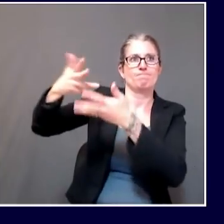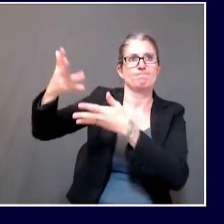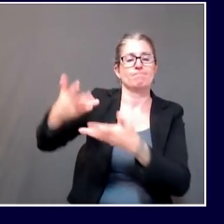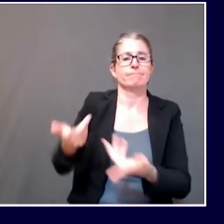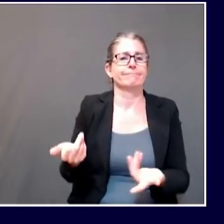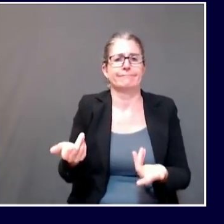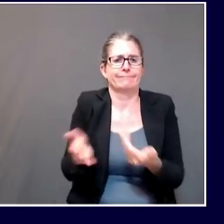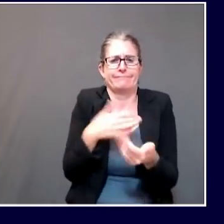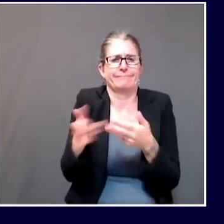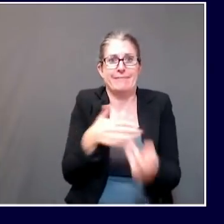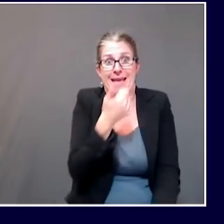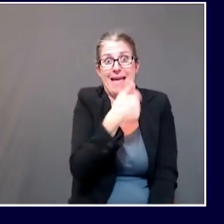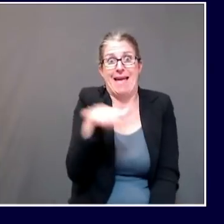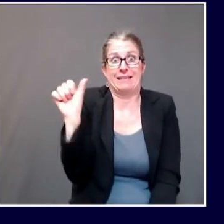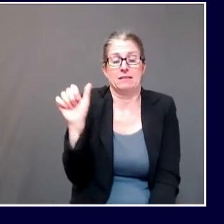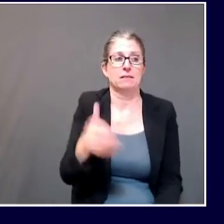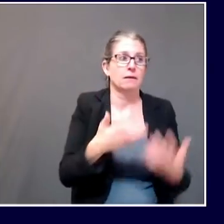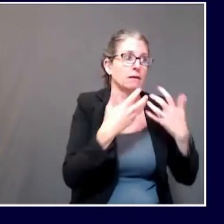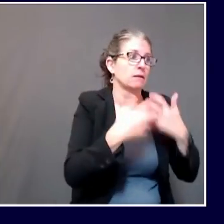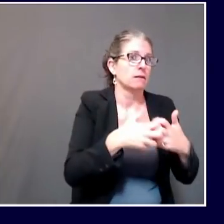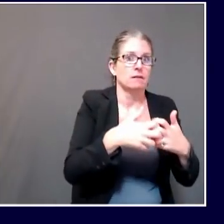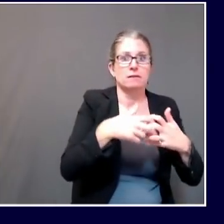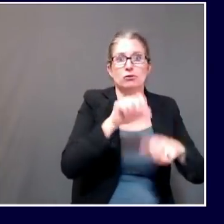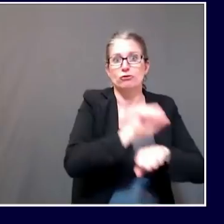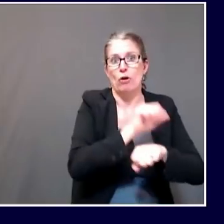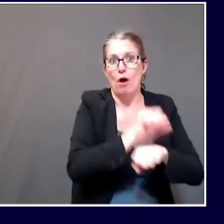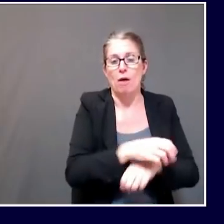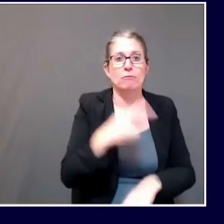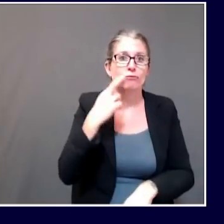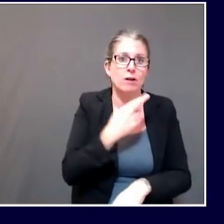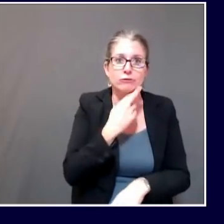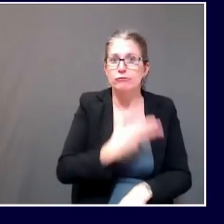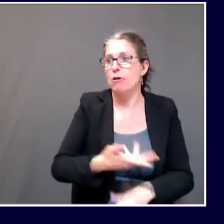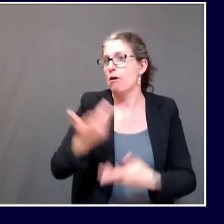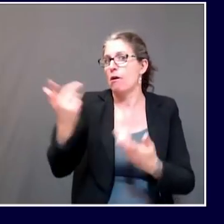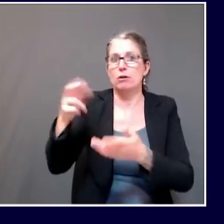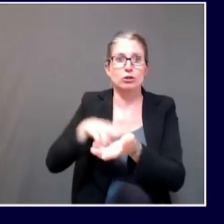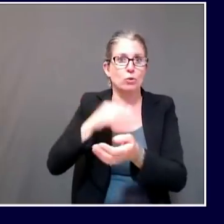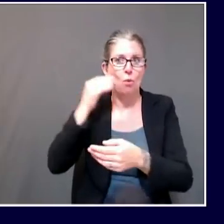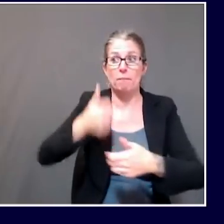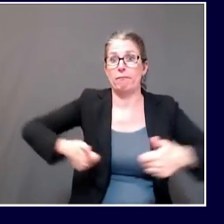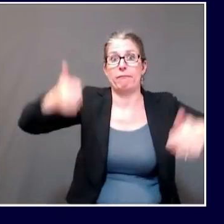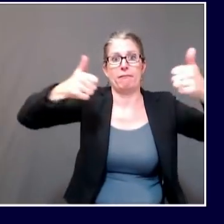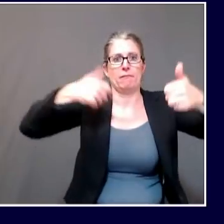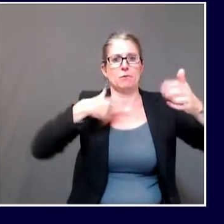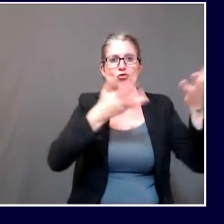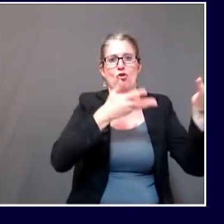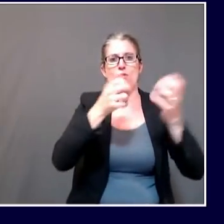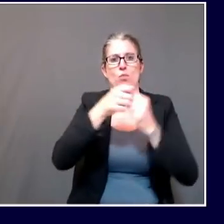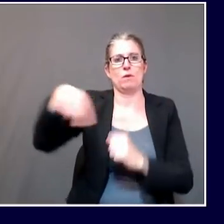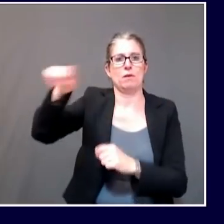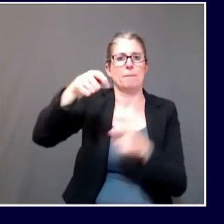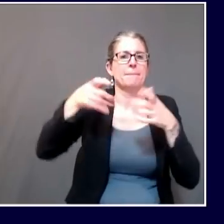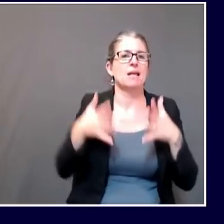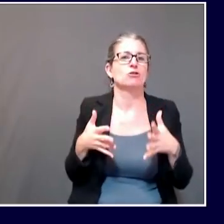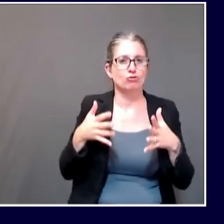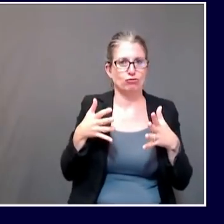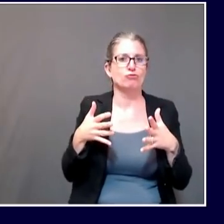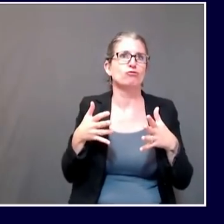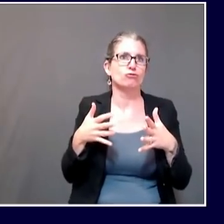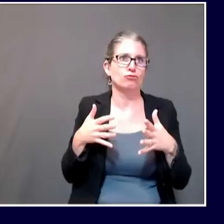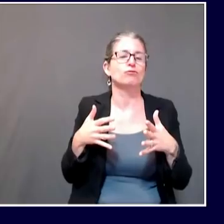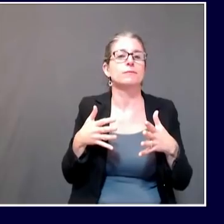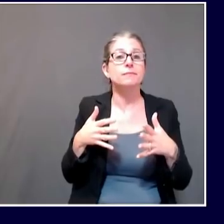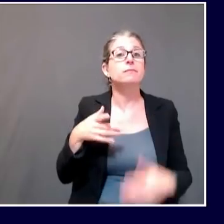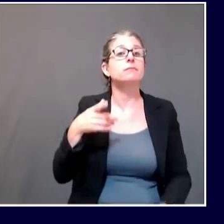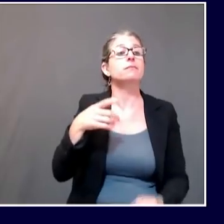in this case a jail. And we provide them, we first of course want to get to the facts of what's going on. As I mentioned that entails making sure